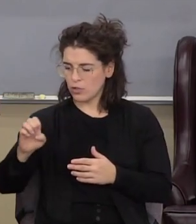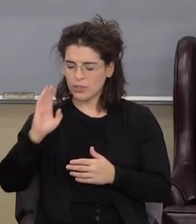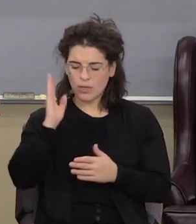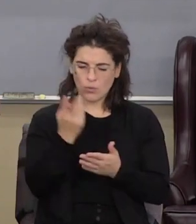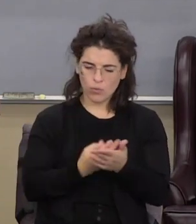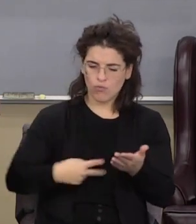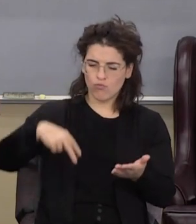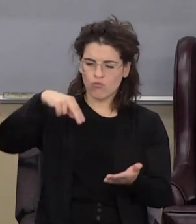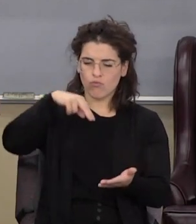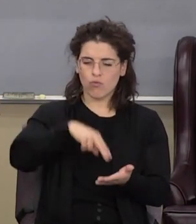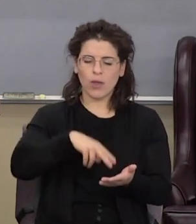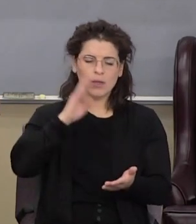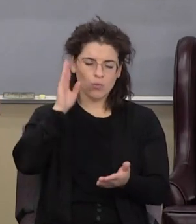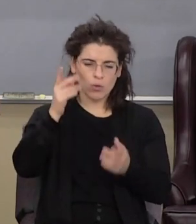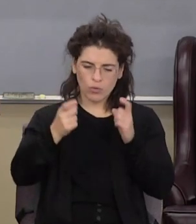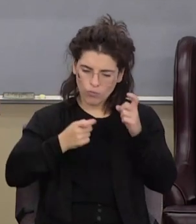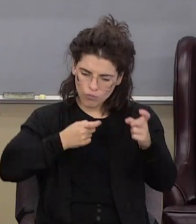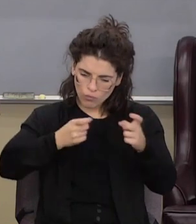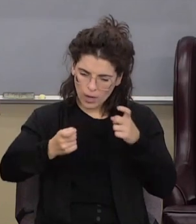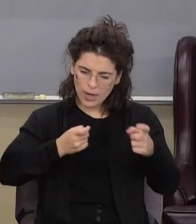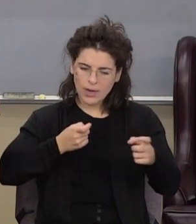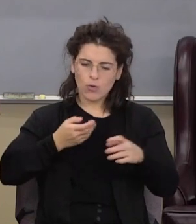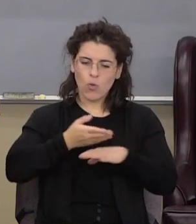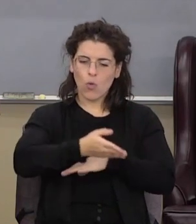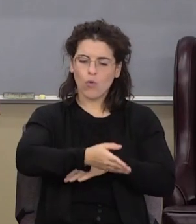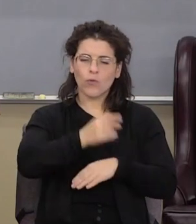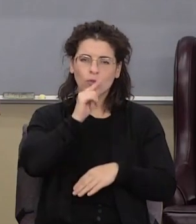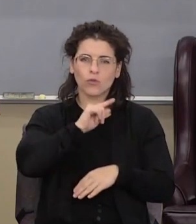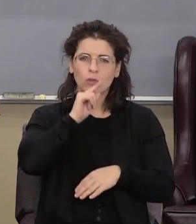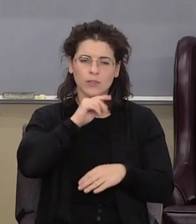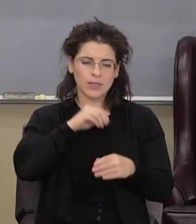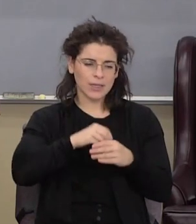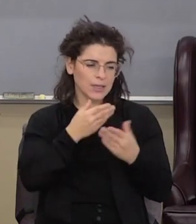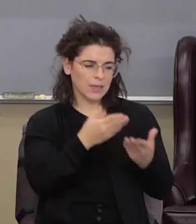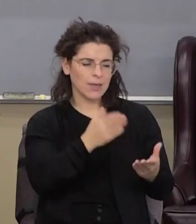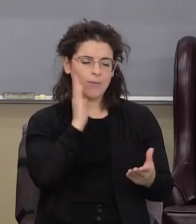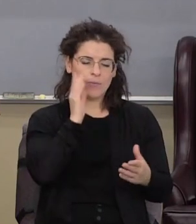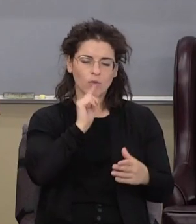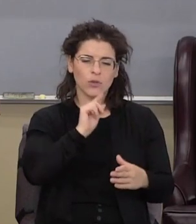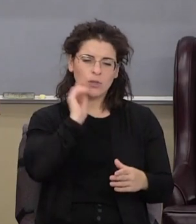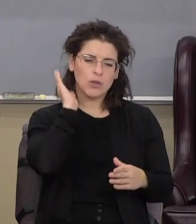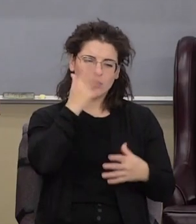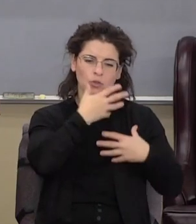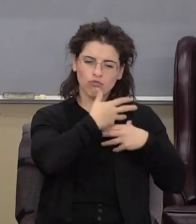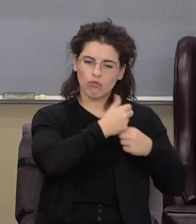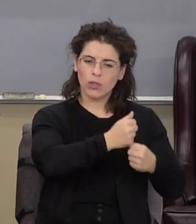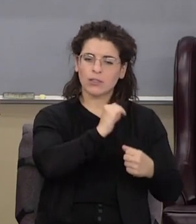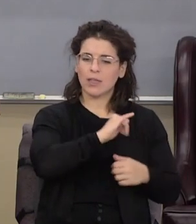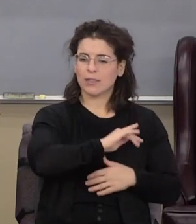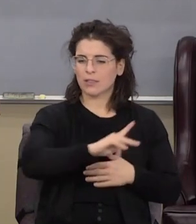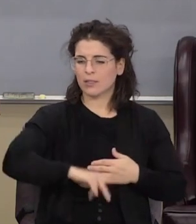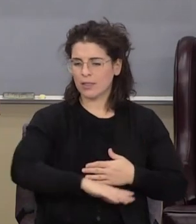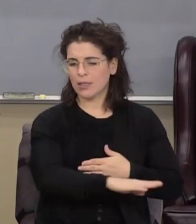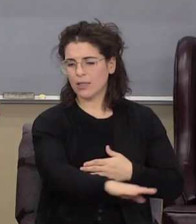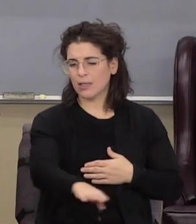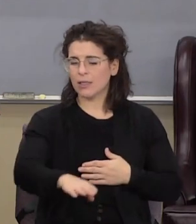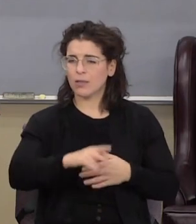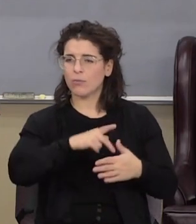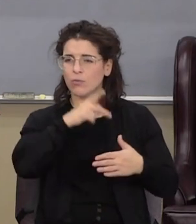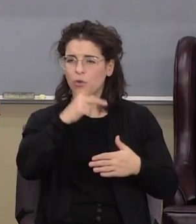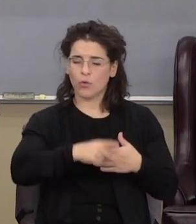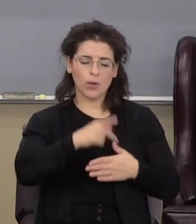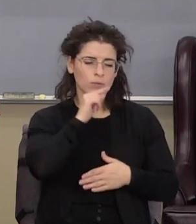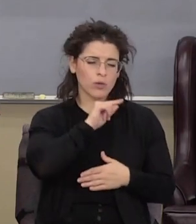to reign over the Gentiles, in him shall the Gentiles trust. That's the kingdom program. Gentile salvation is